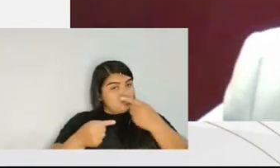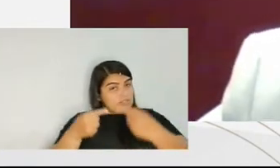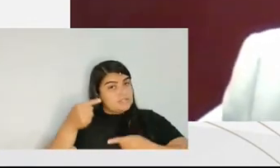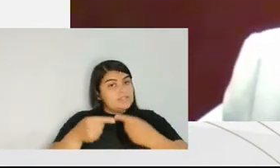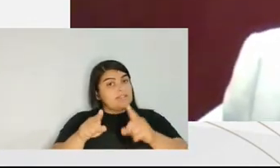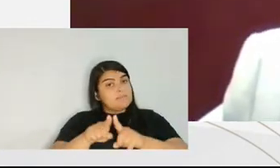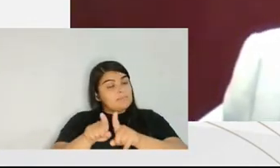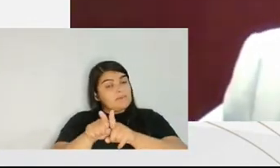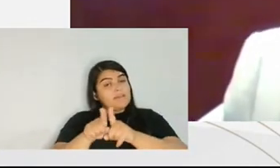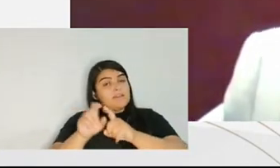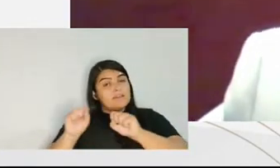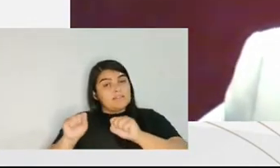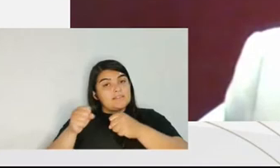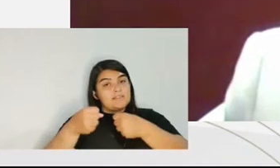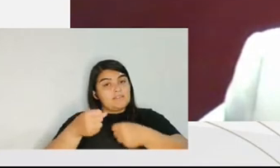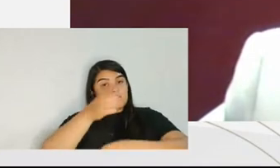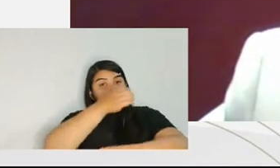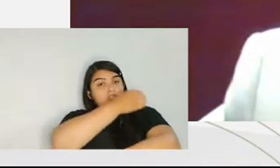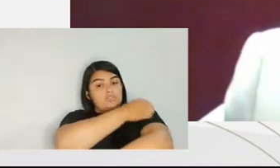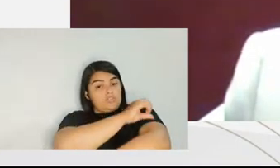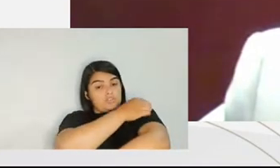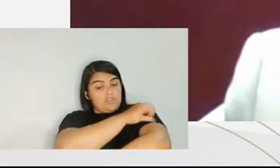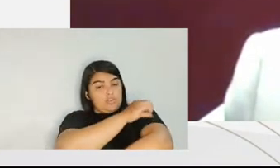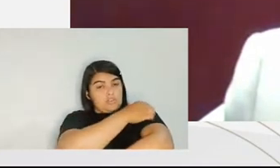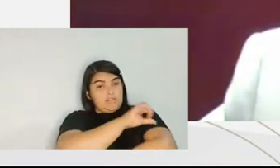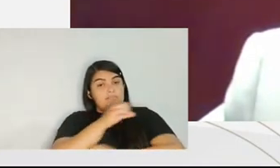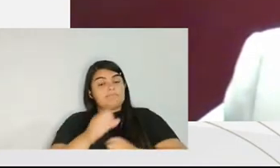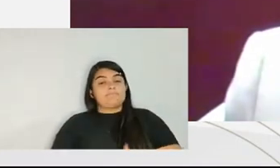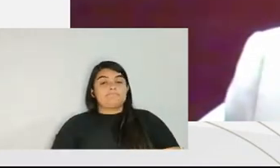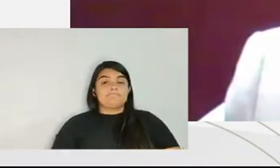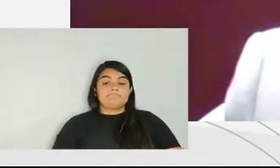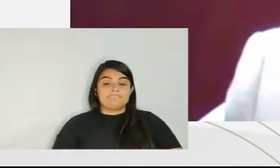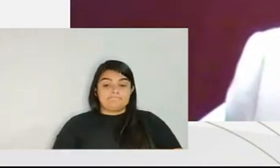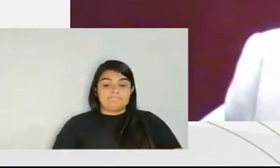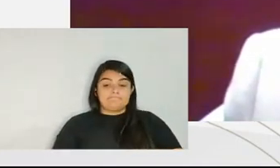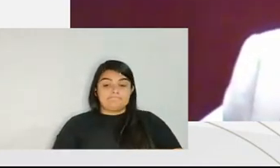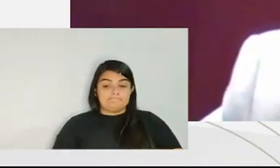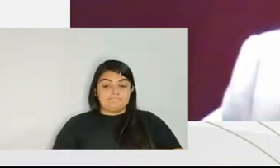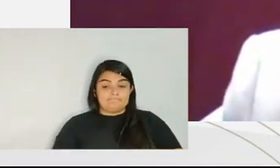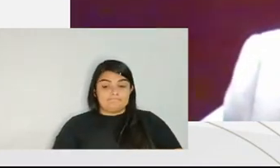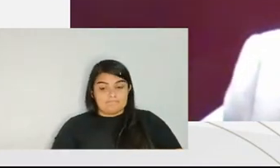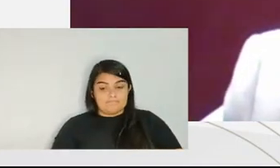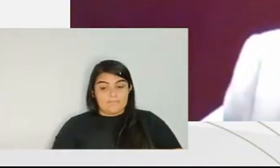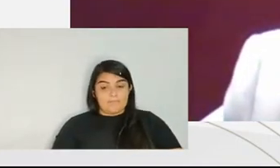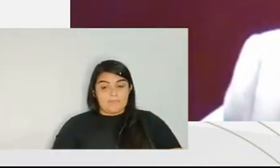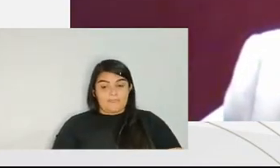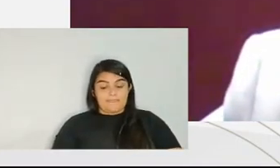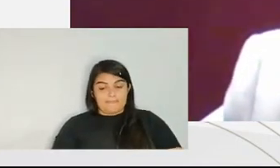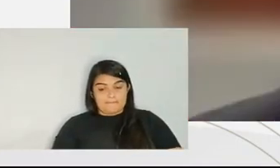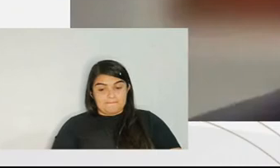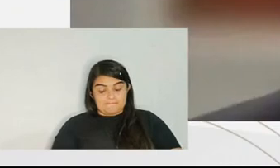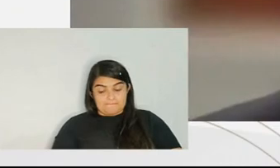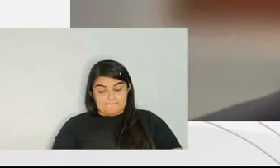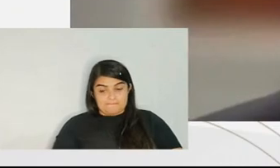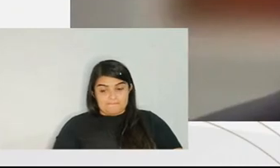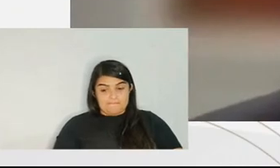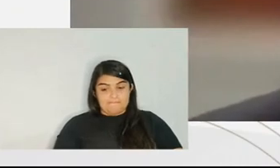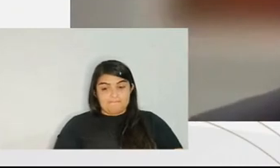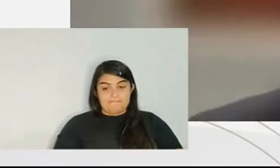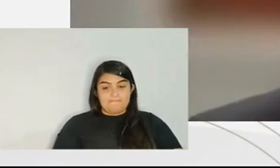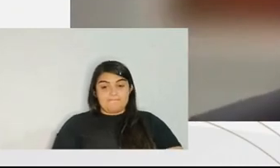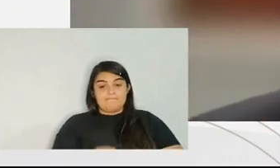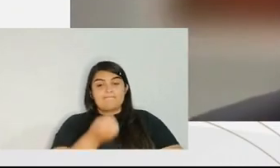And he's also been a public defender in Rio de Janeiro before being